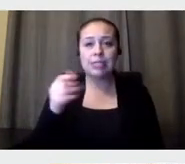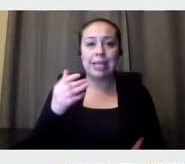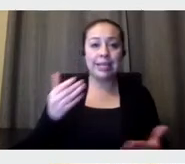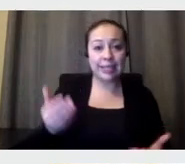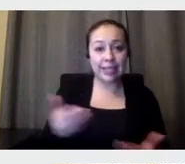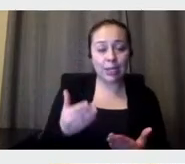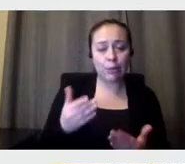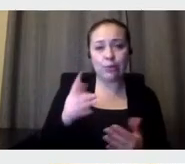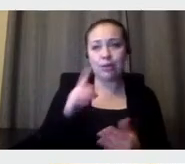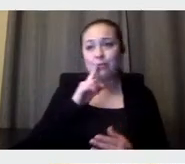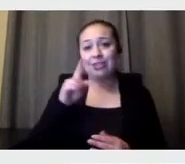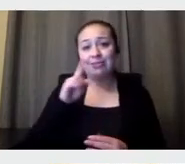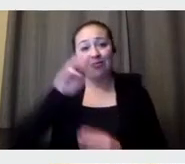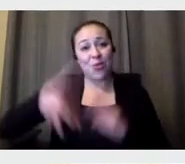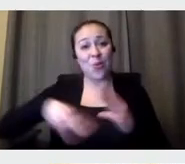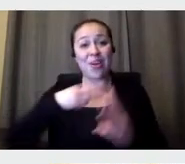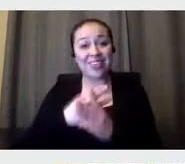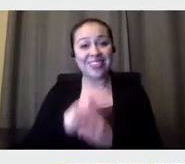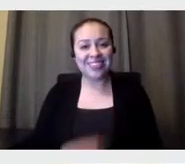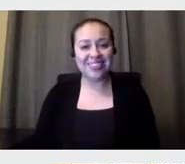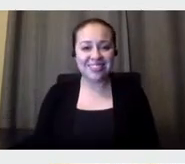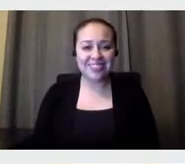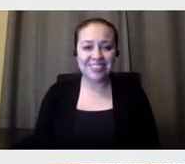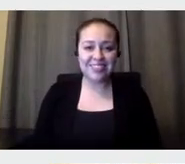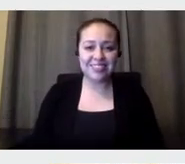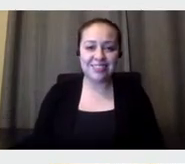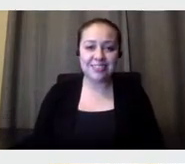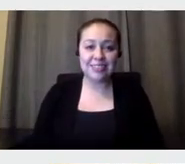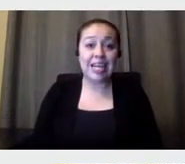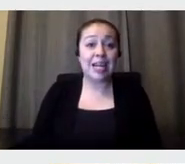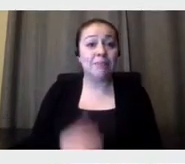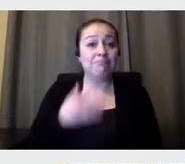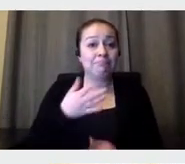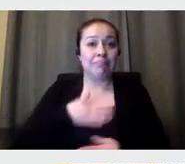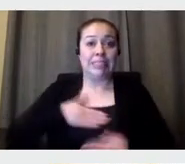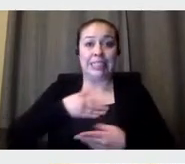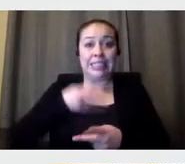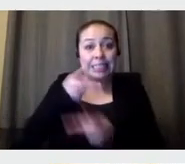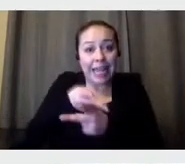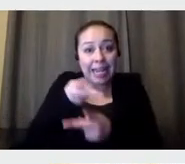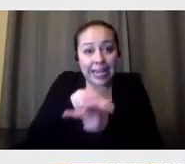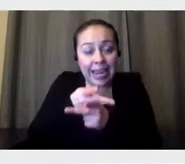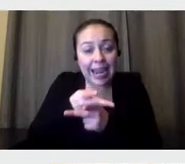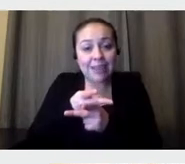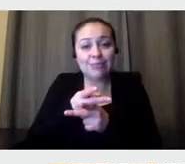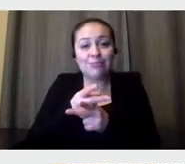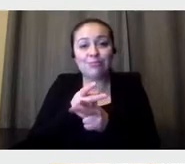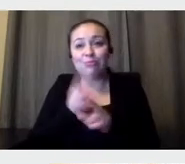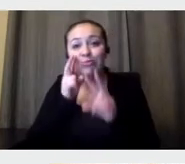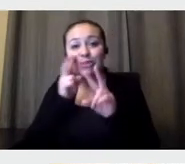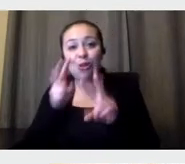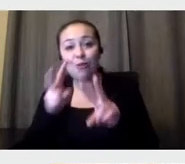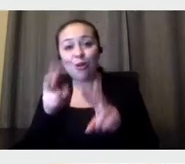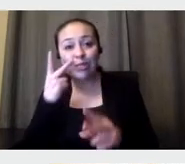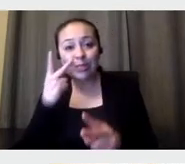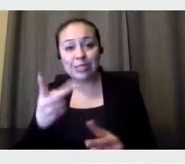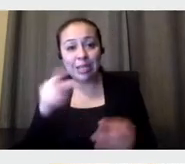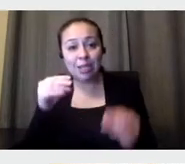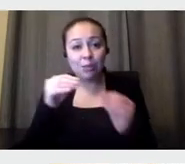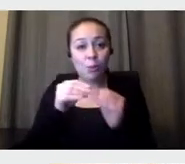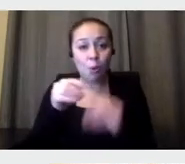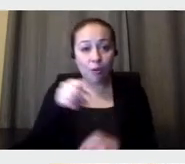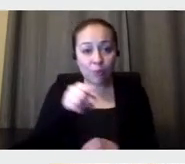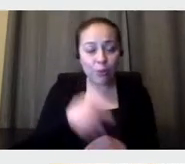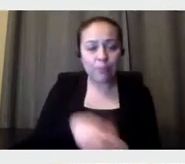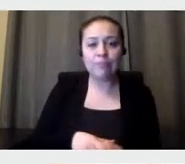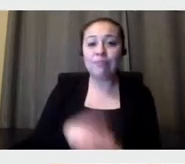around the world. So, uh, take good care and we look forward to seeing more of you to our audience. Thank you for